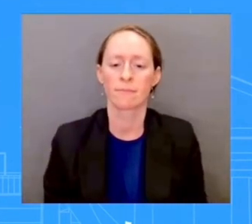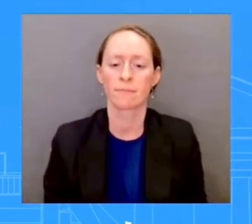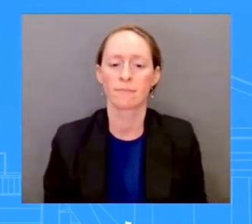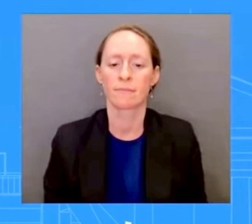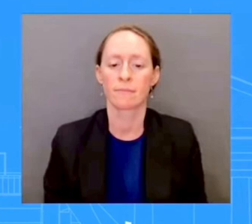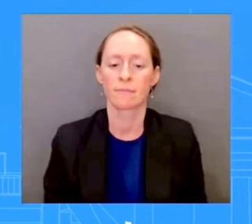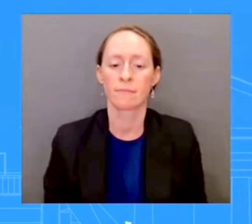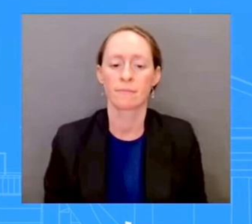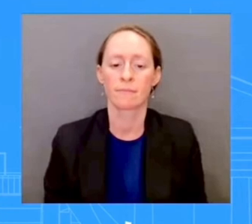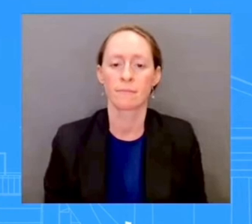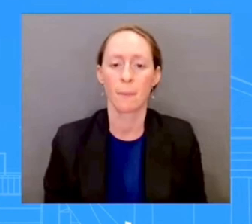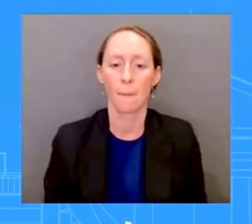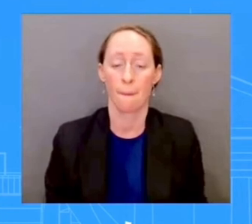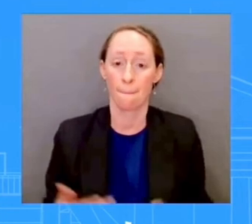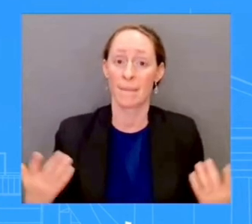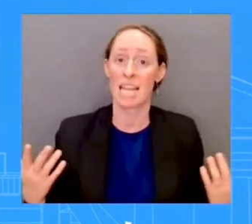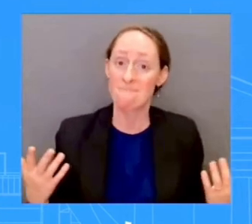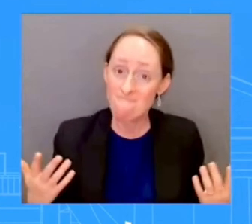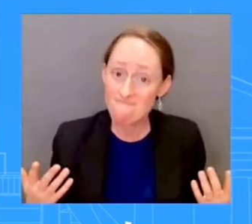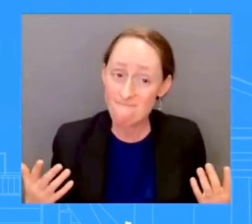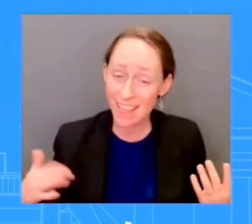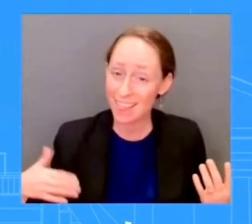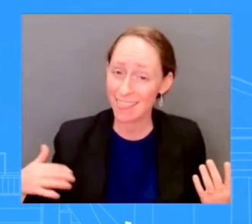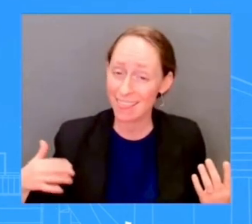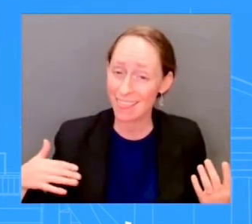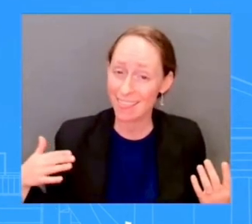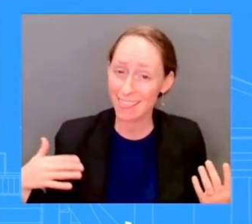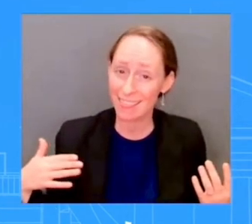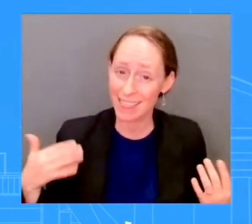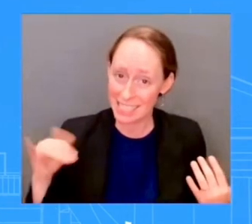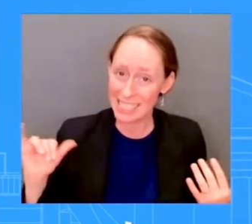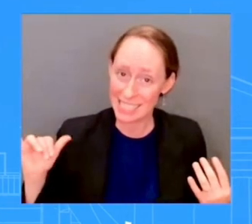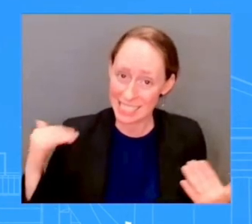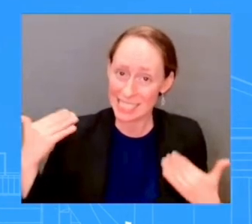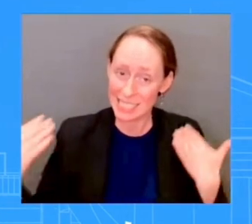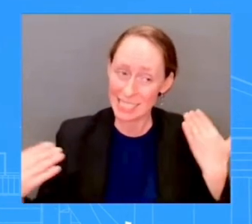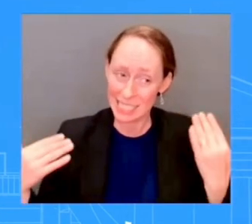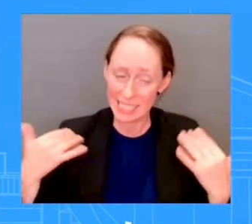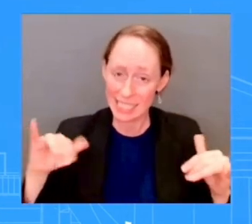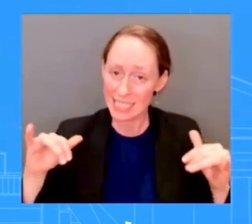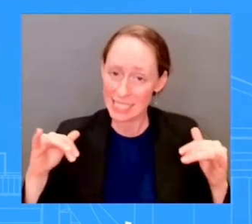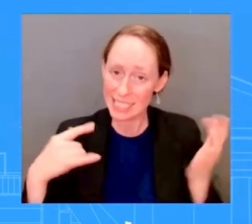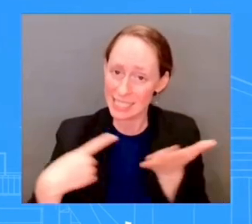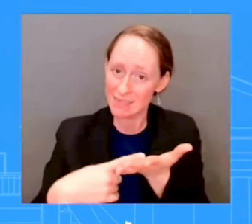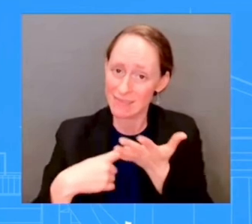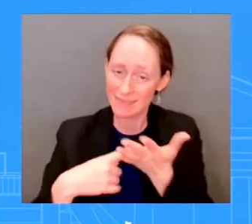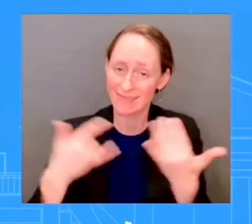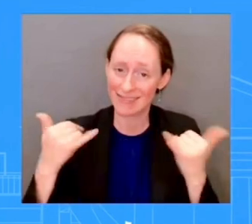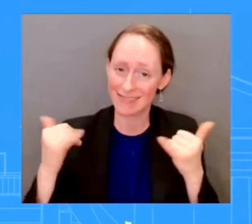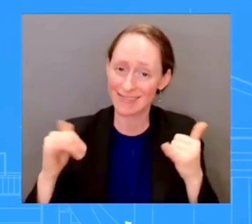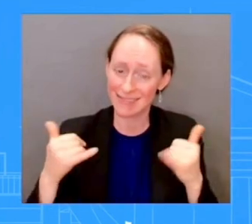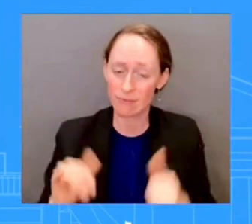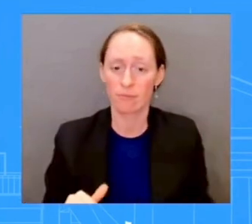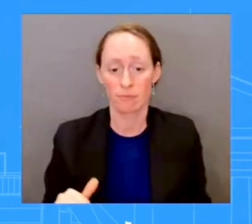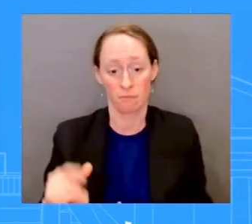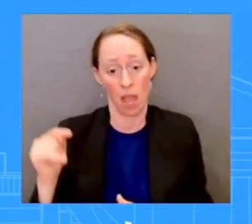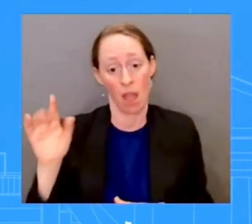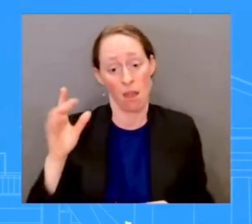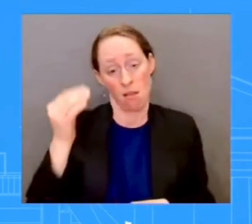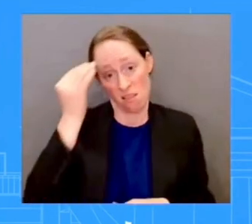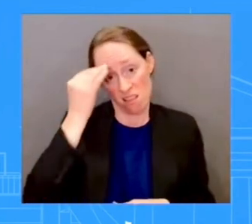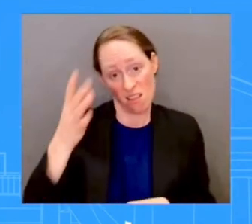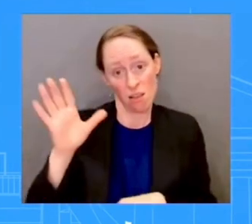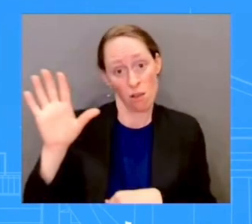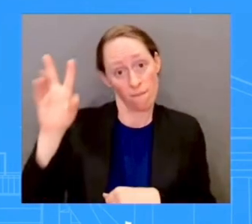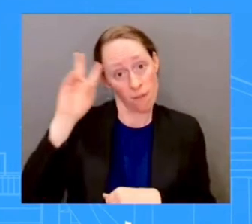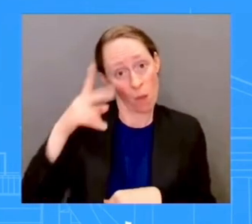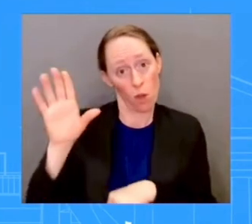consistent and it is a continuation of what her work has been as she's clearly in partnership with this President as we move forward in the Indo-Pacific. Can